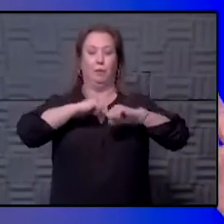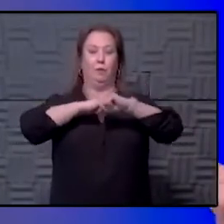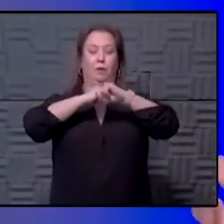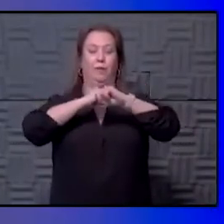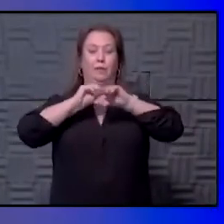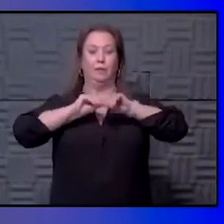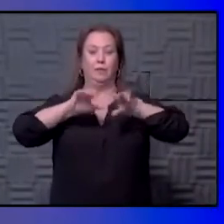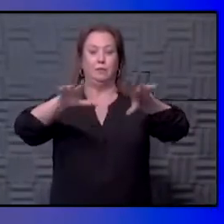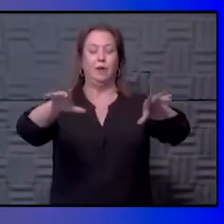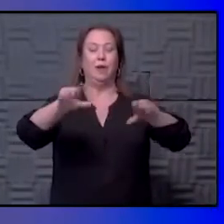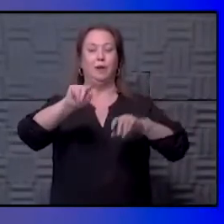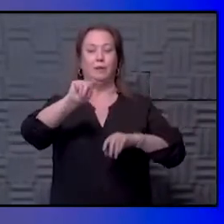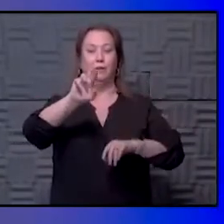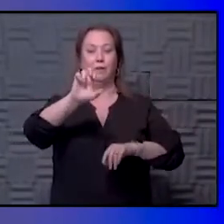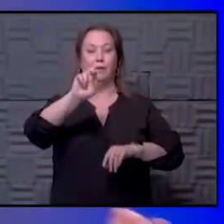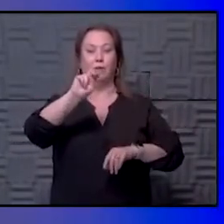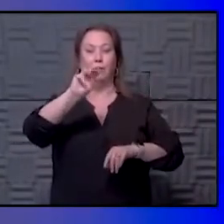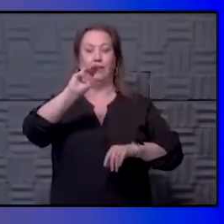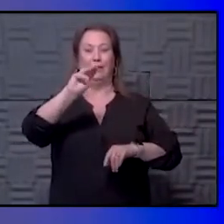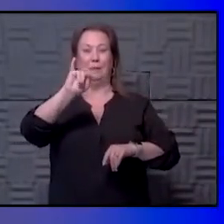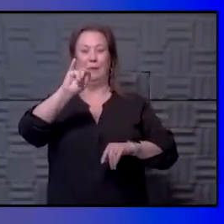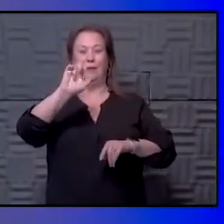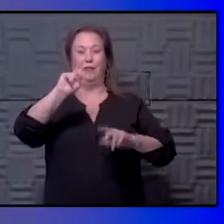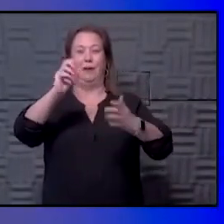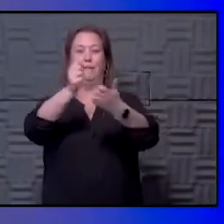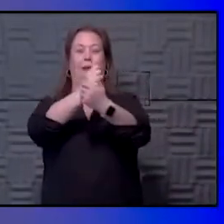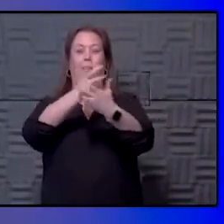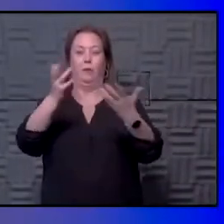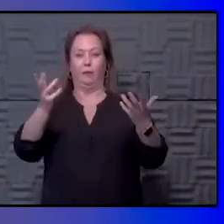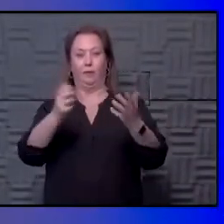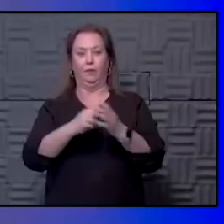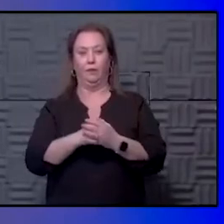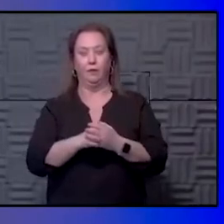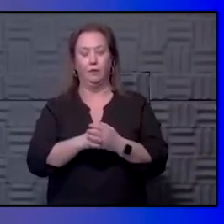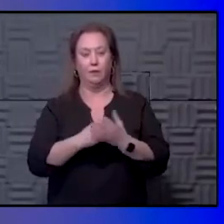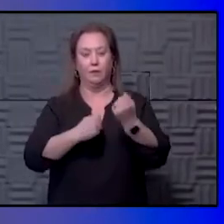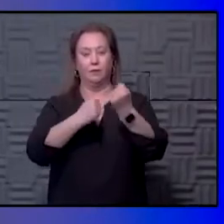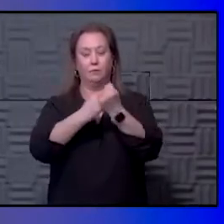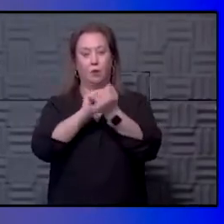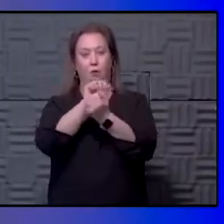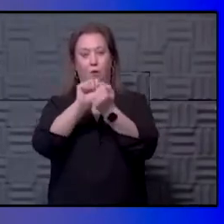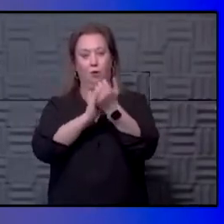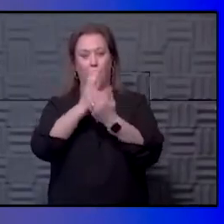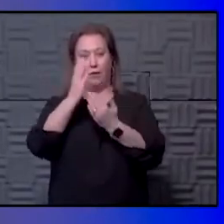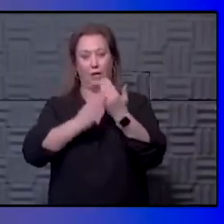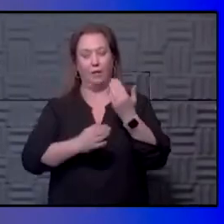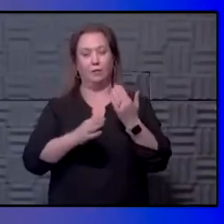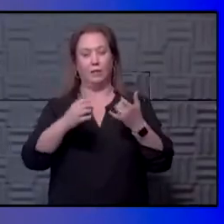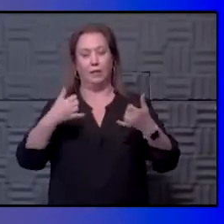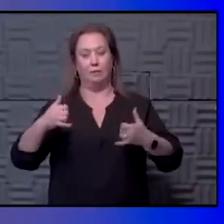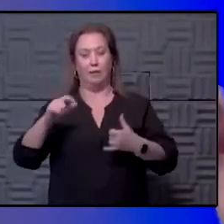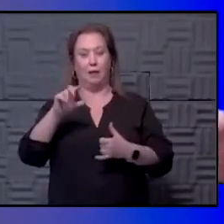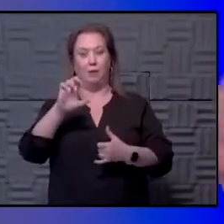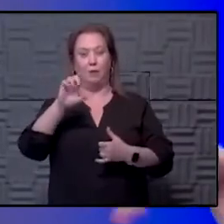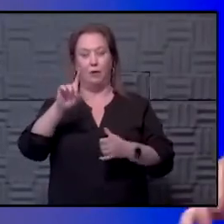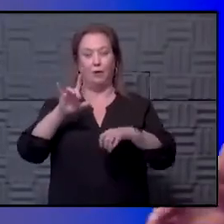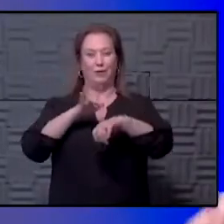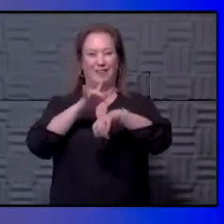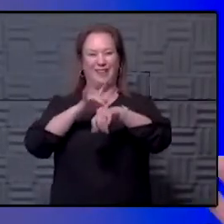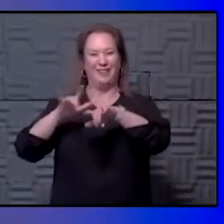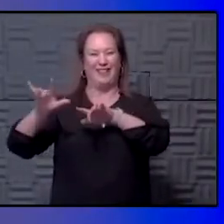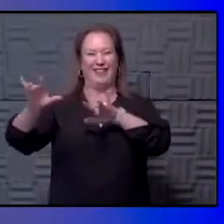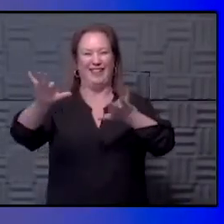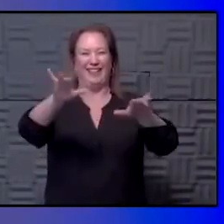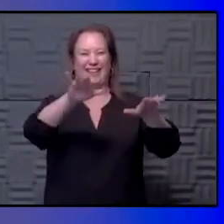the spread of transmission of really everything. Everything. And supporting good hand hygiene in the playground setting. I mean, you're touching a lot of